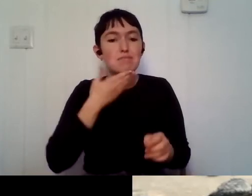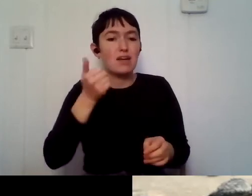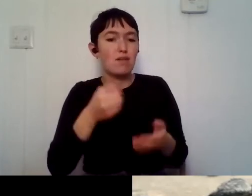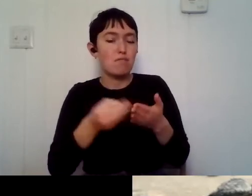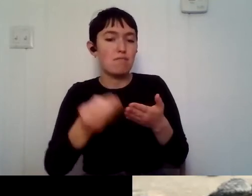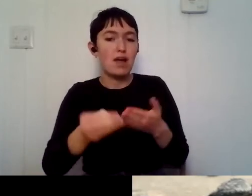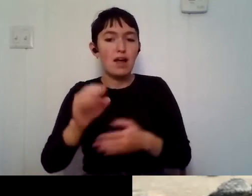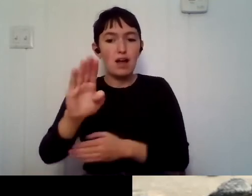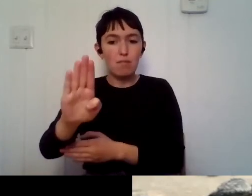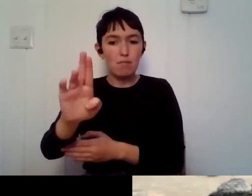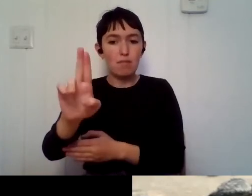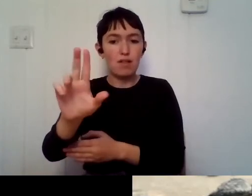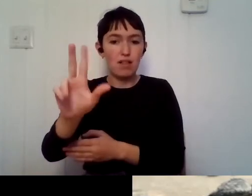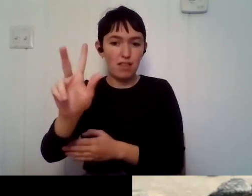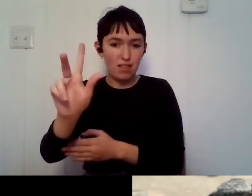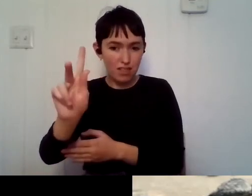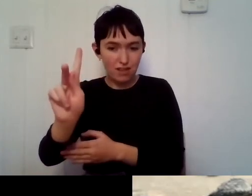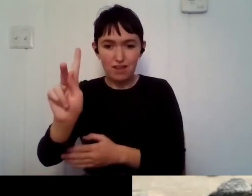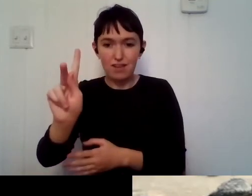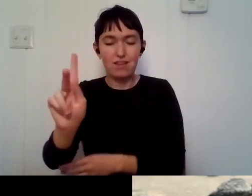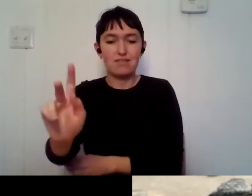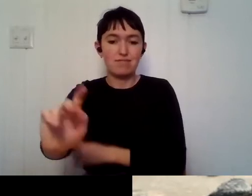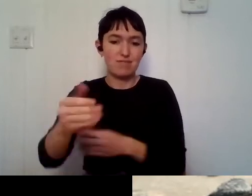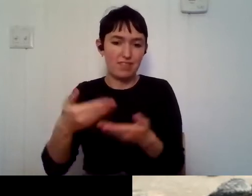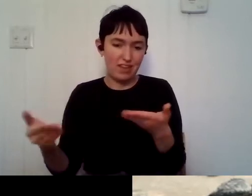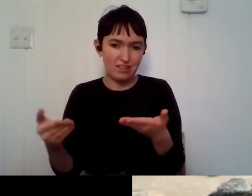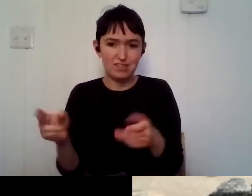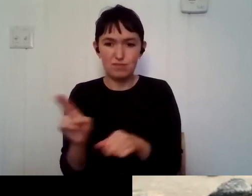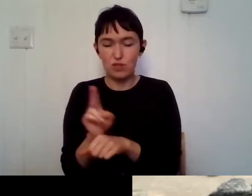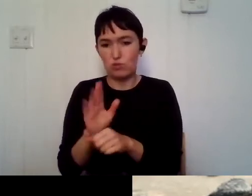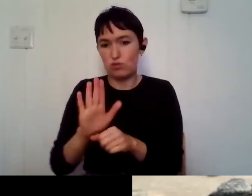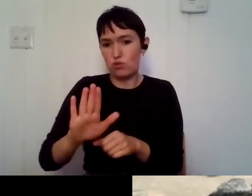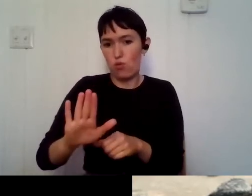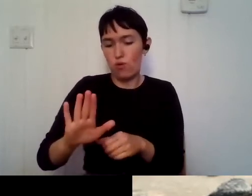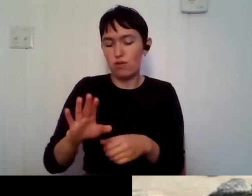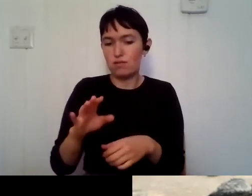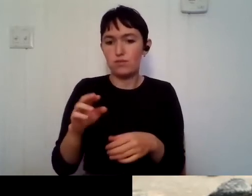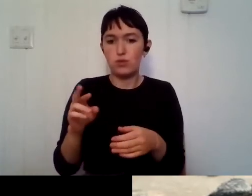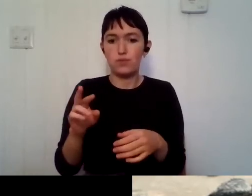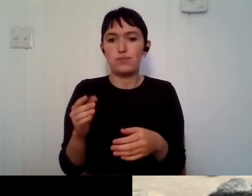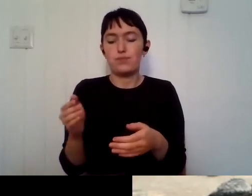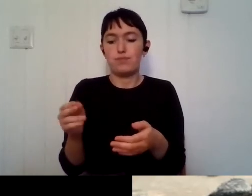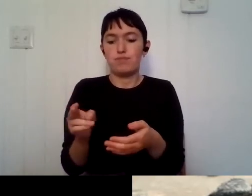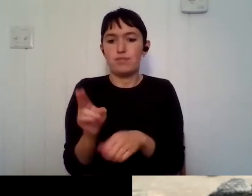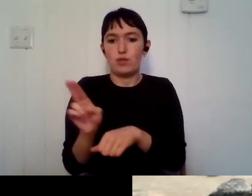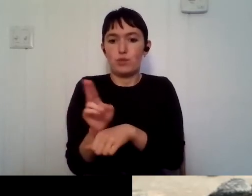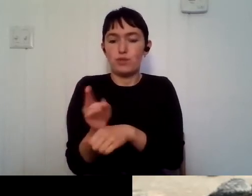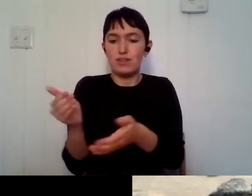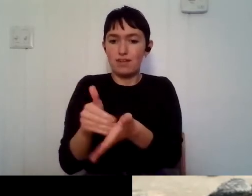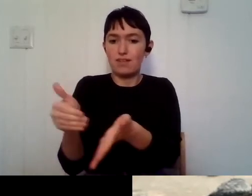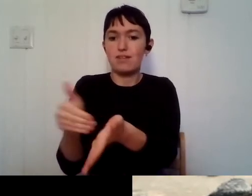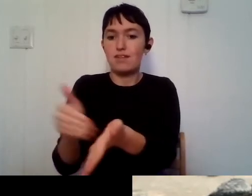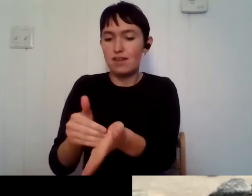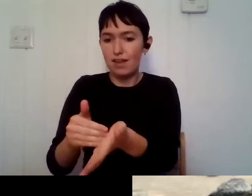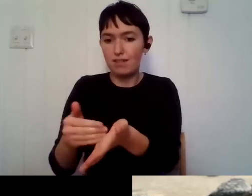then just use your own, uh, reusable packaging or cups to take them with you instead of buying